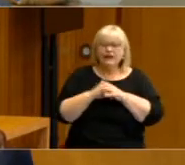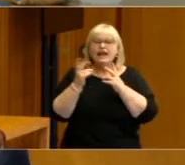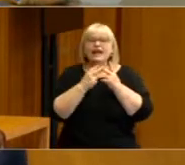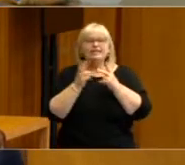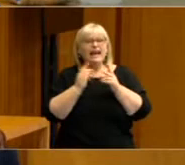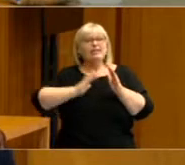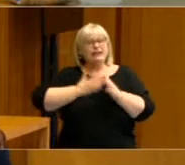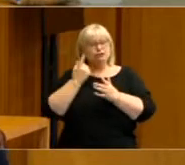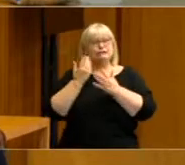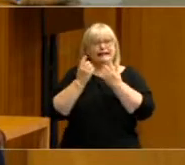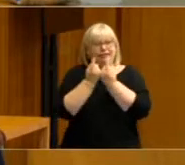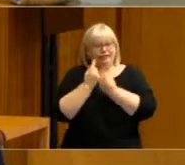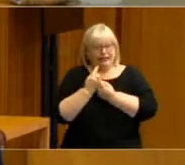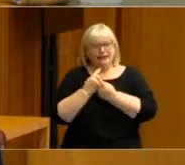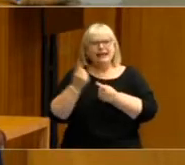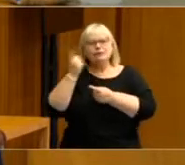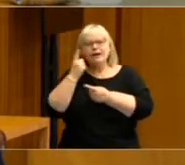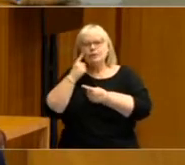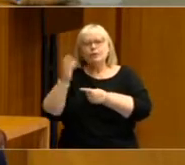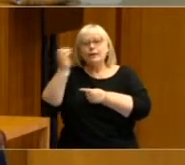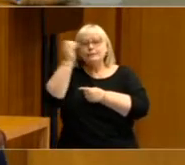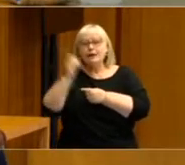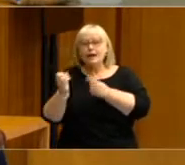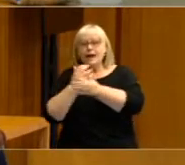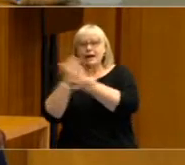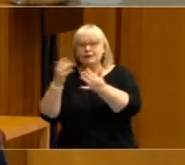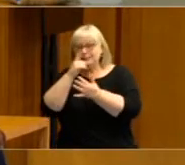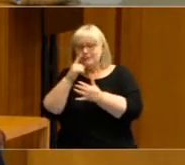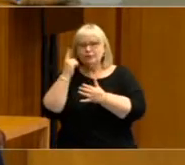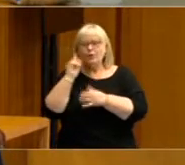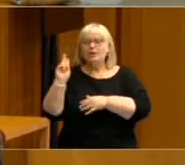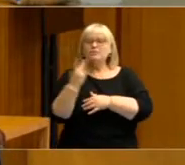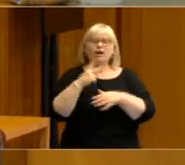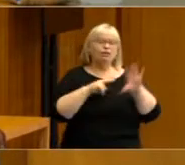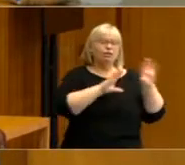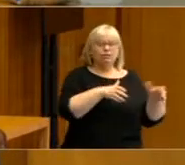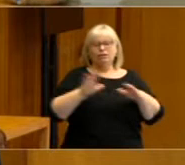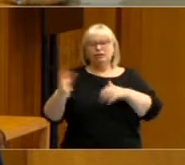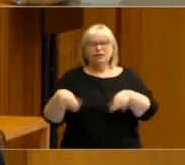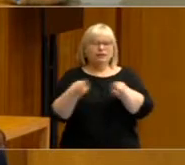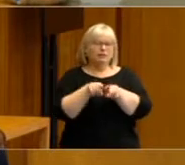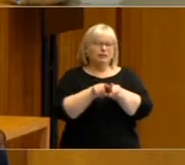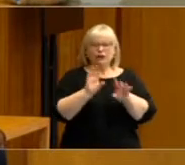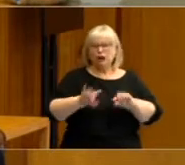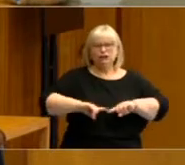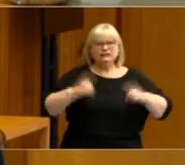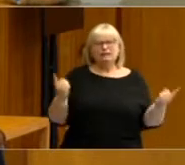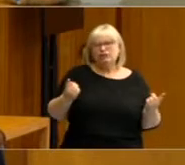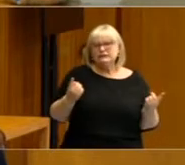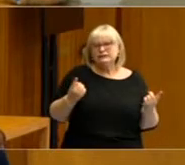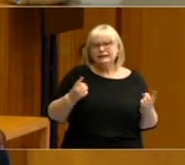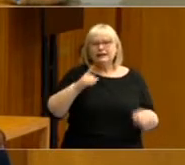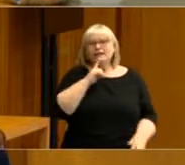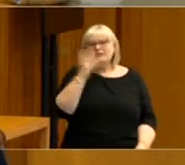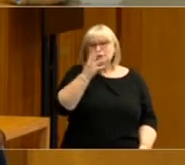that graph is if you look at the proportion of people who thought there was no difference between the two major parties in 2019, it was